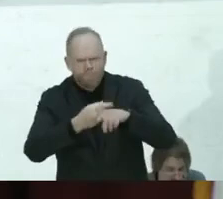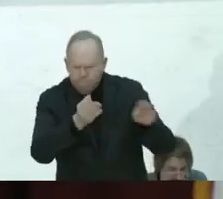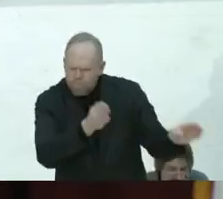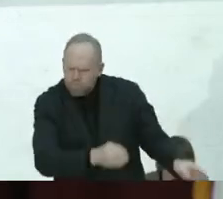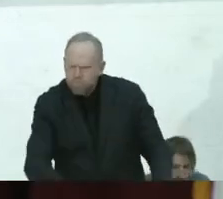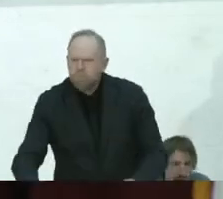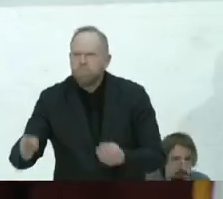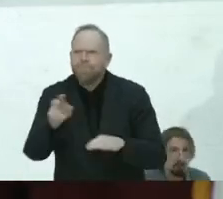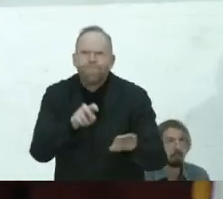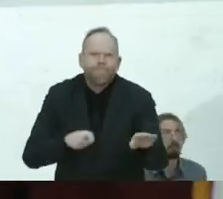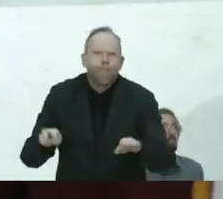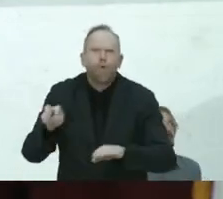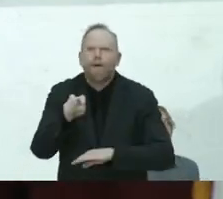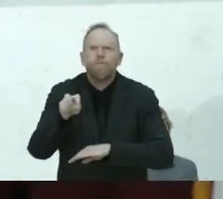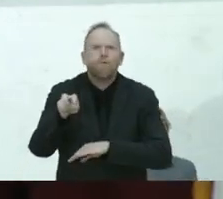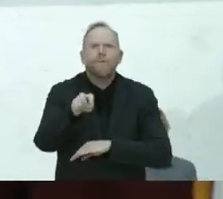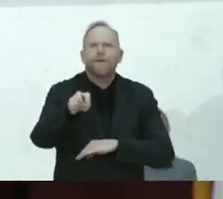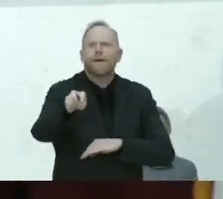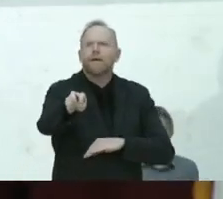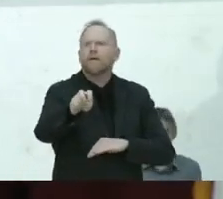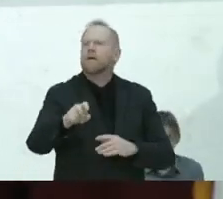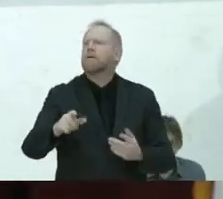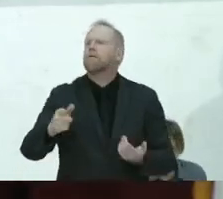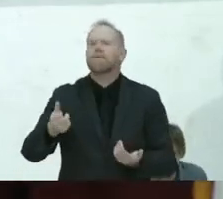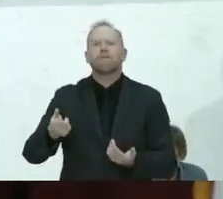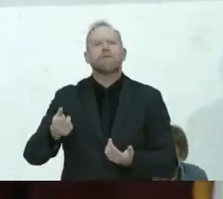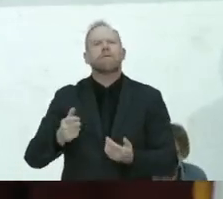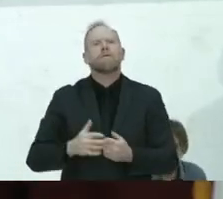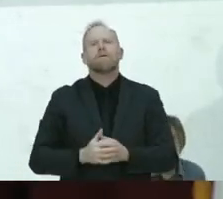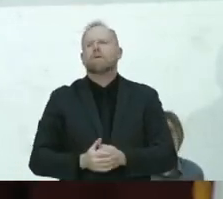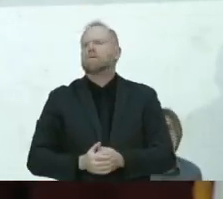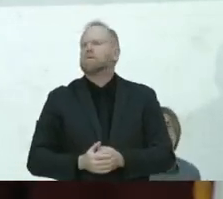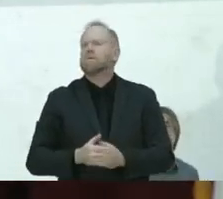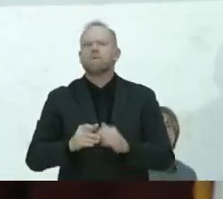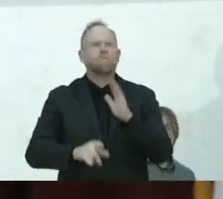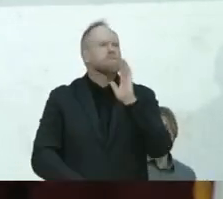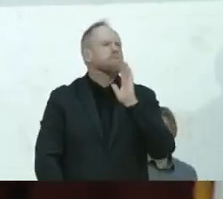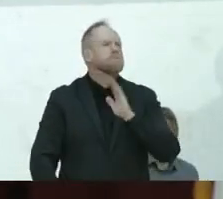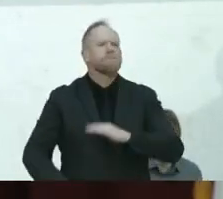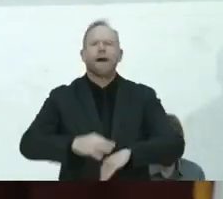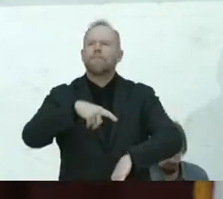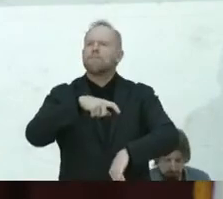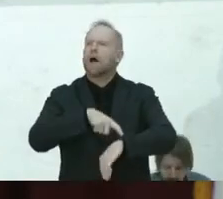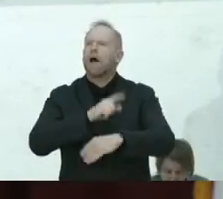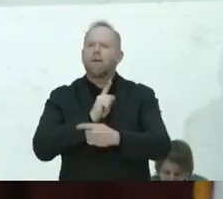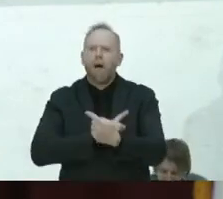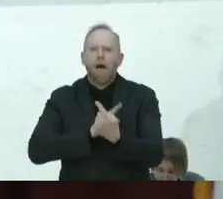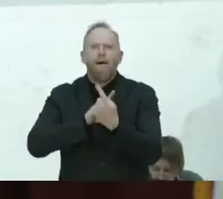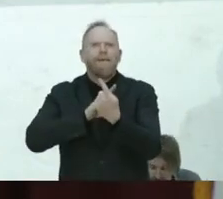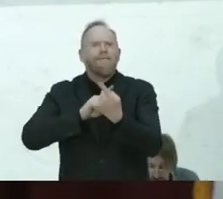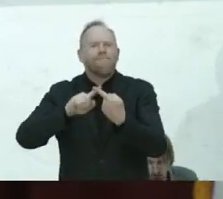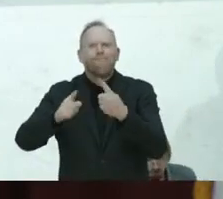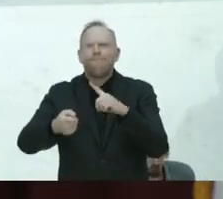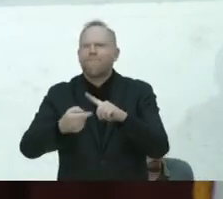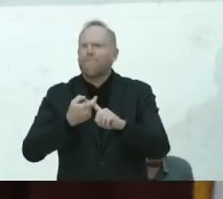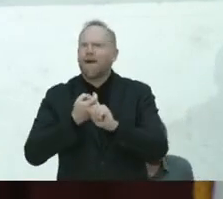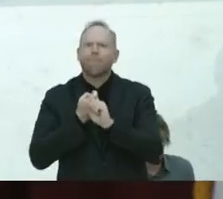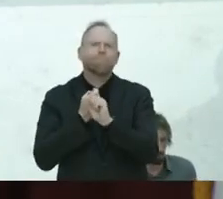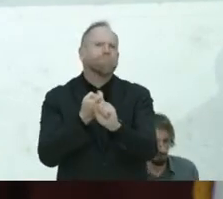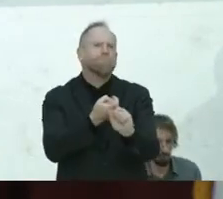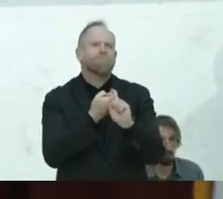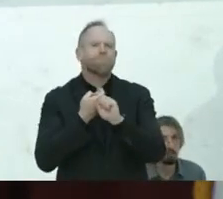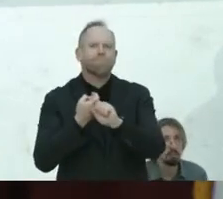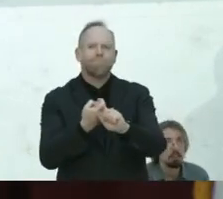to grow up time be my friend let me